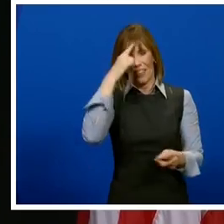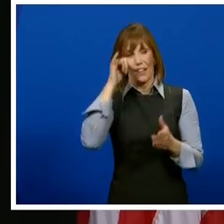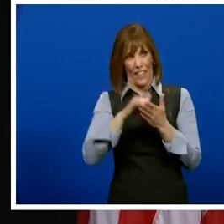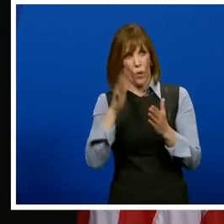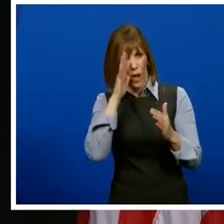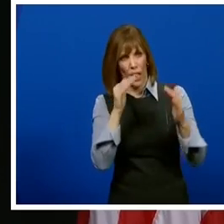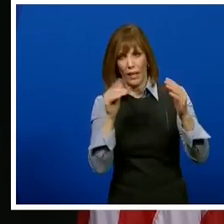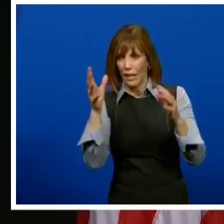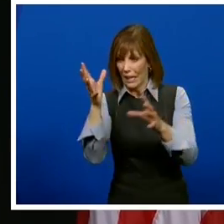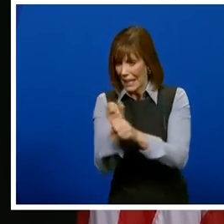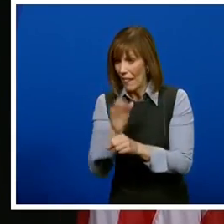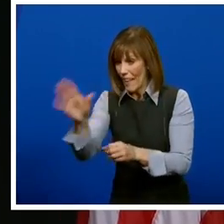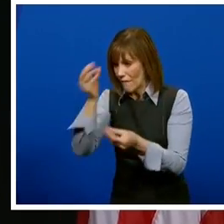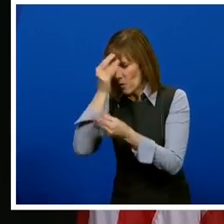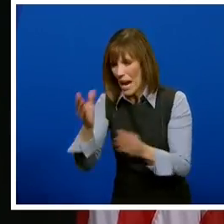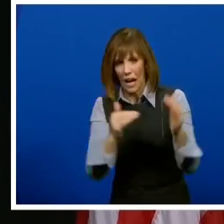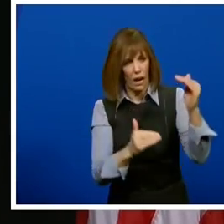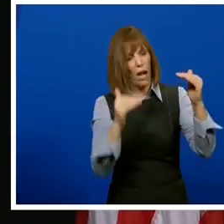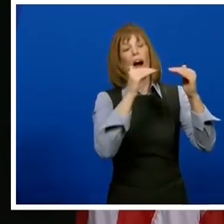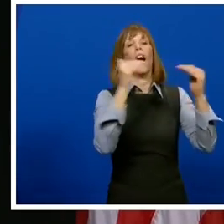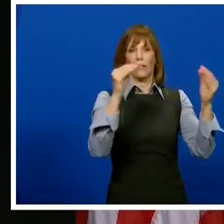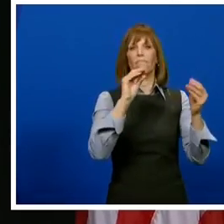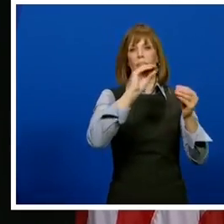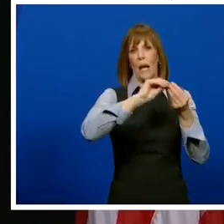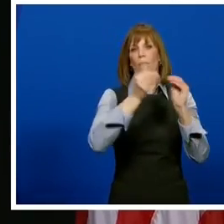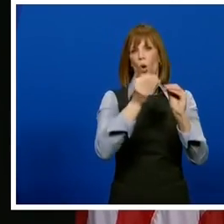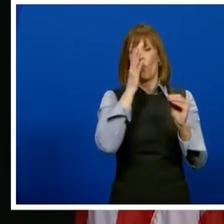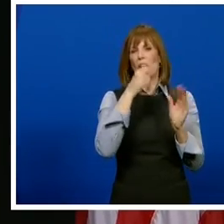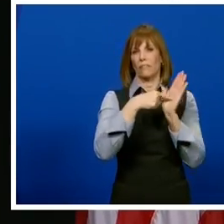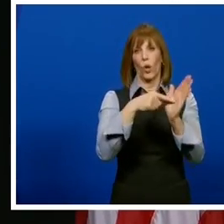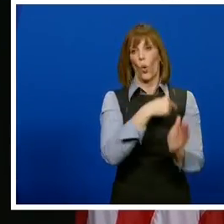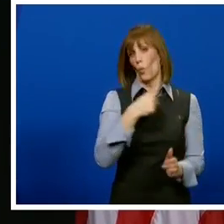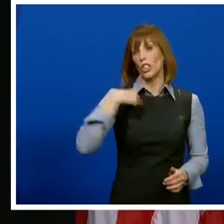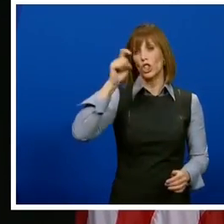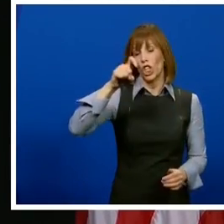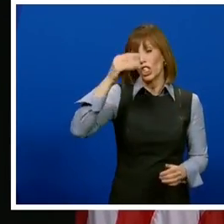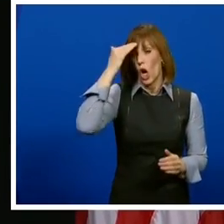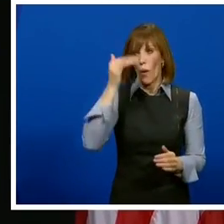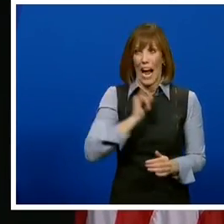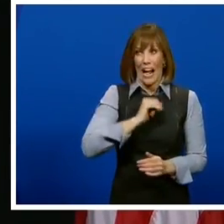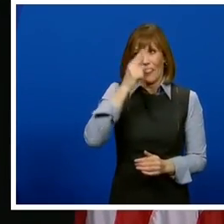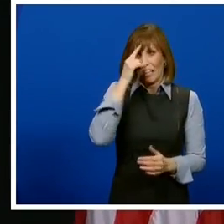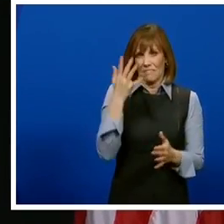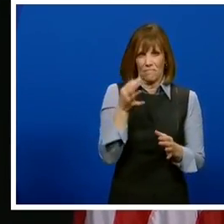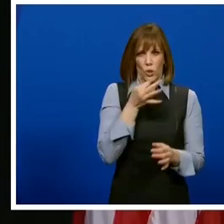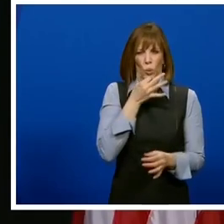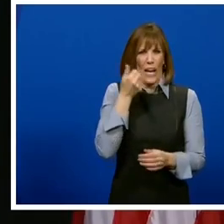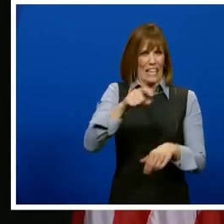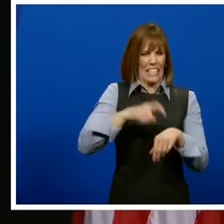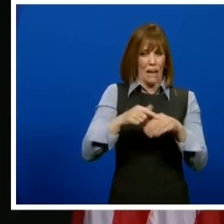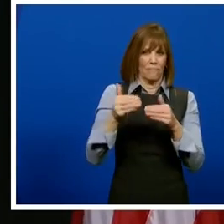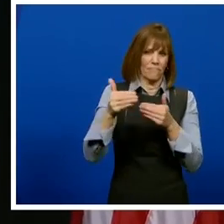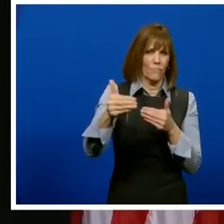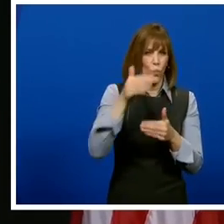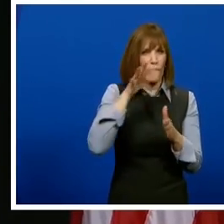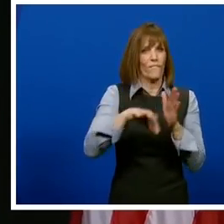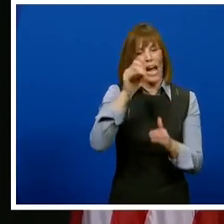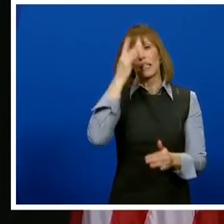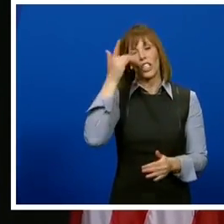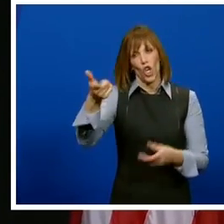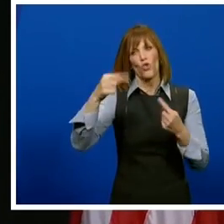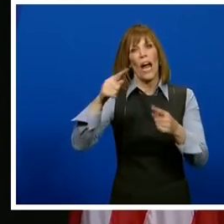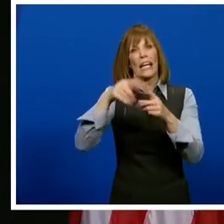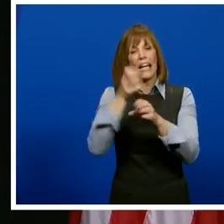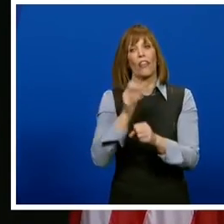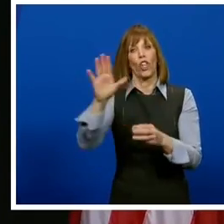-correct itself relatively quickly. So we should know, I think, within a short timeframe if that's it, because I know they're working on getting the